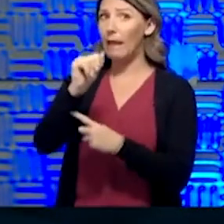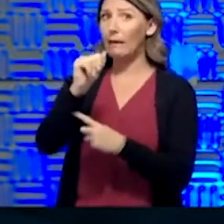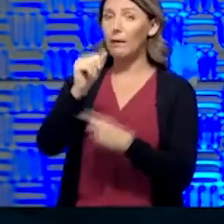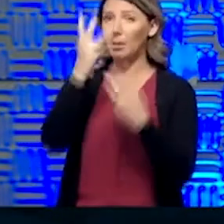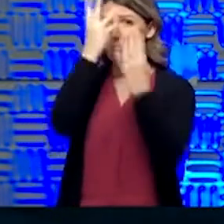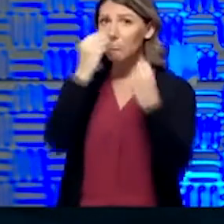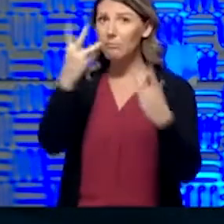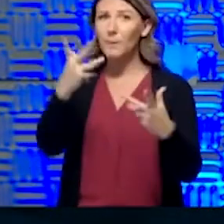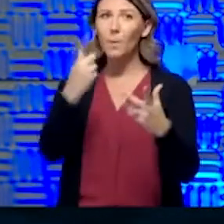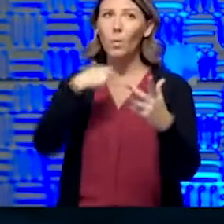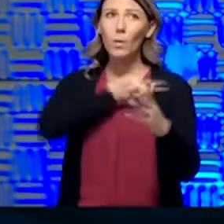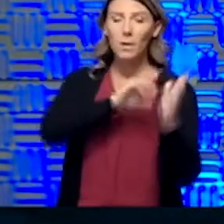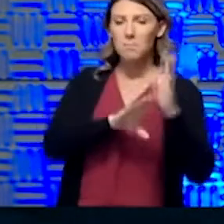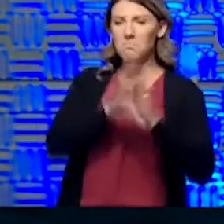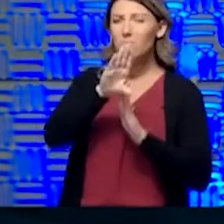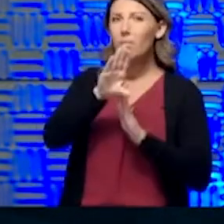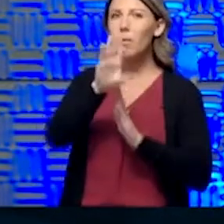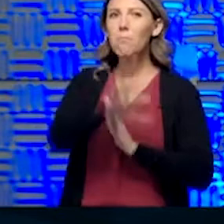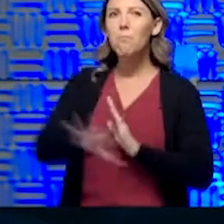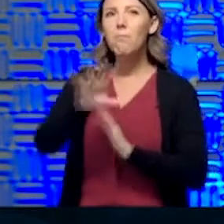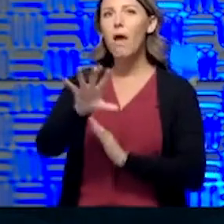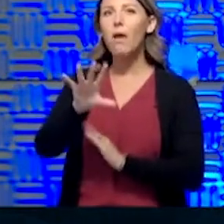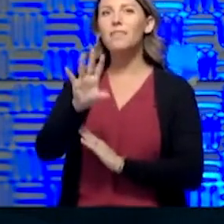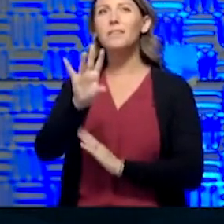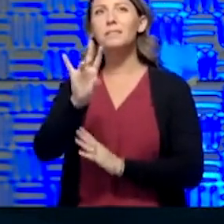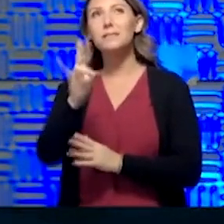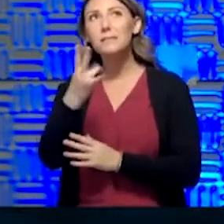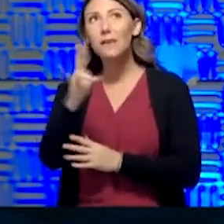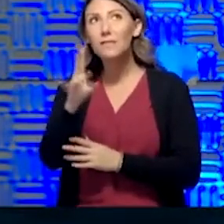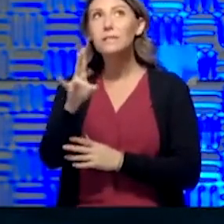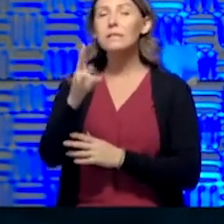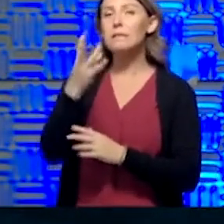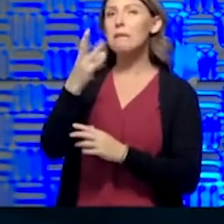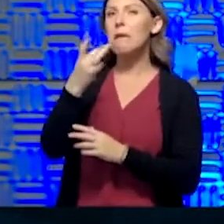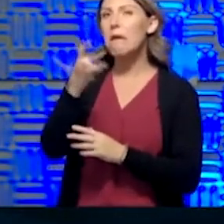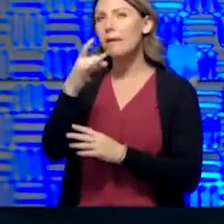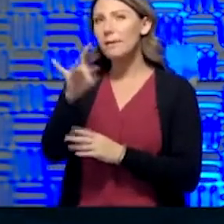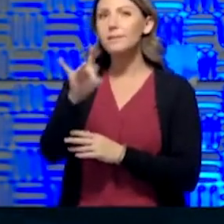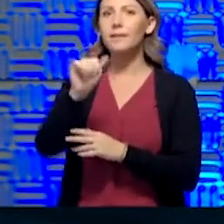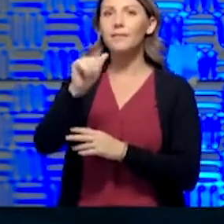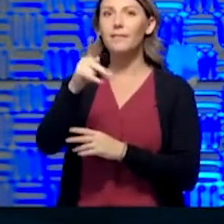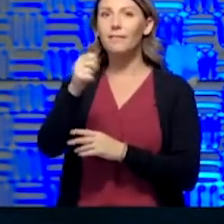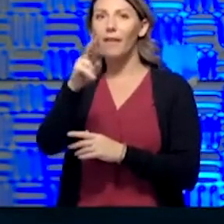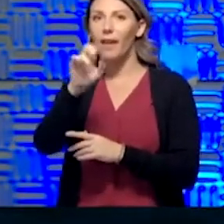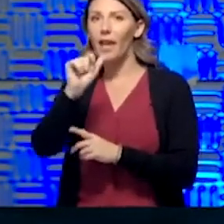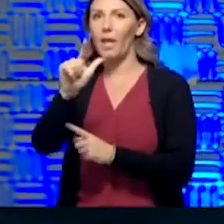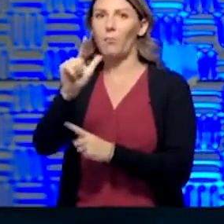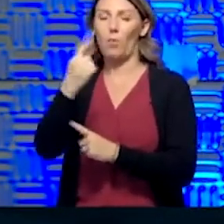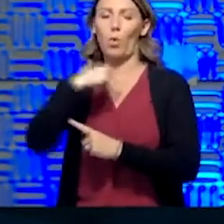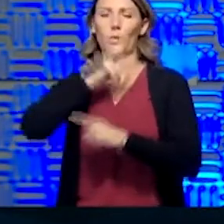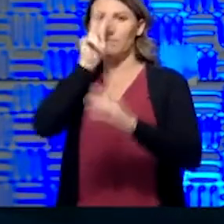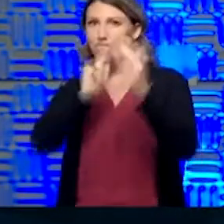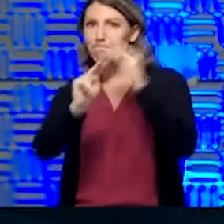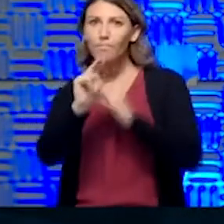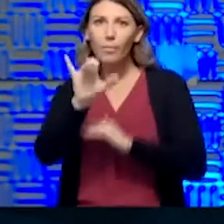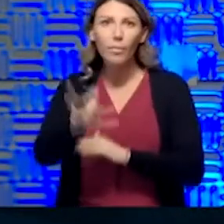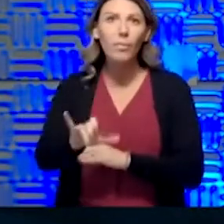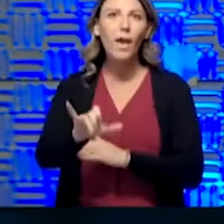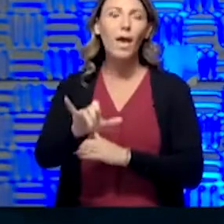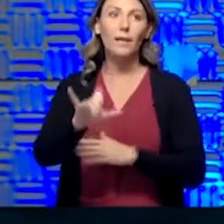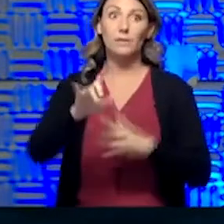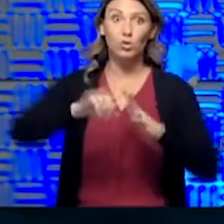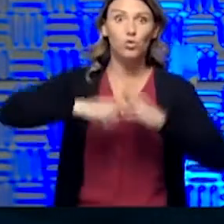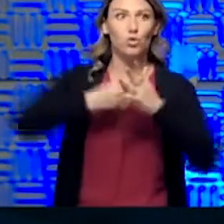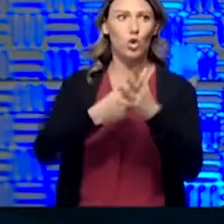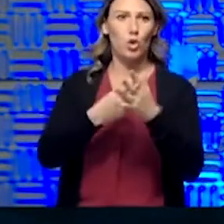or 18th of April, which is curiously about the date we had forecasted that we would as early as in March. So,